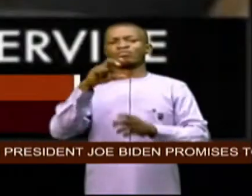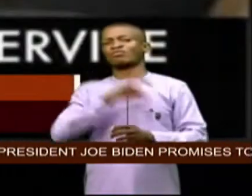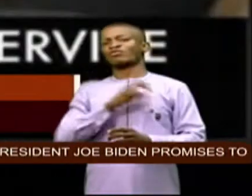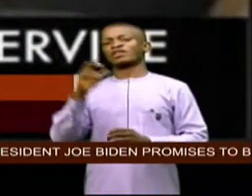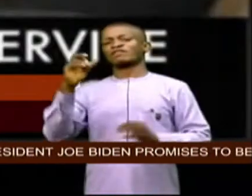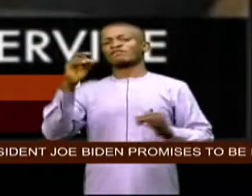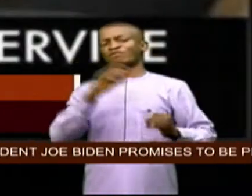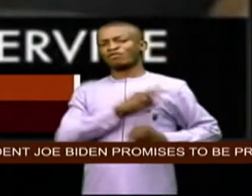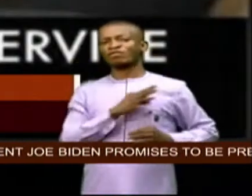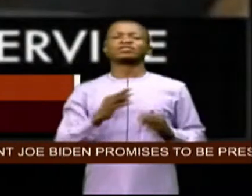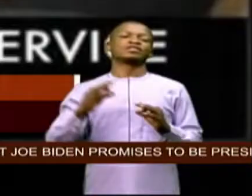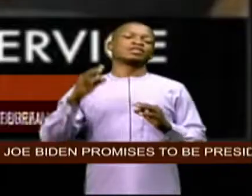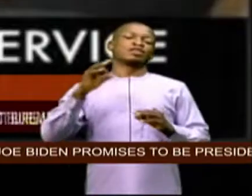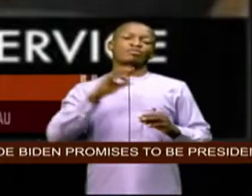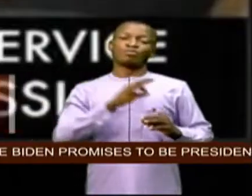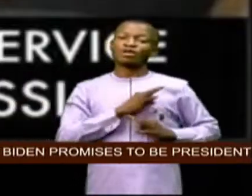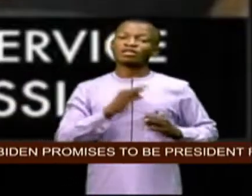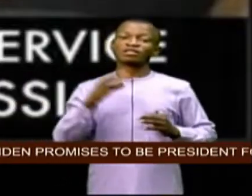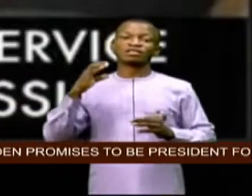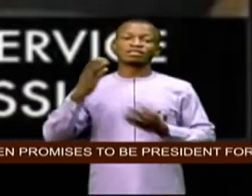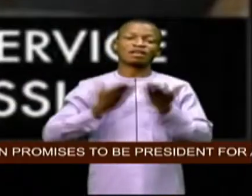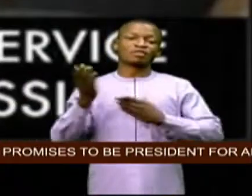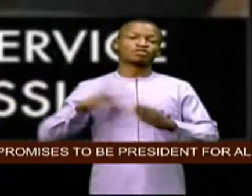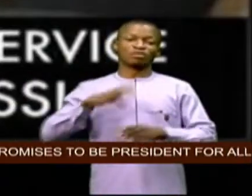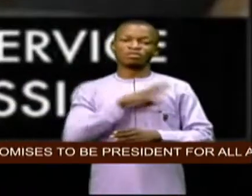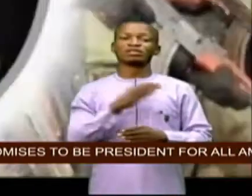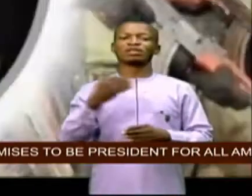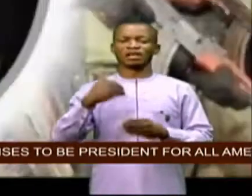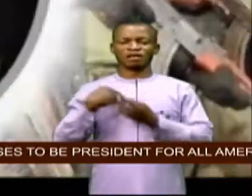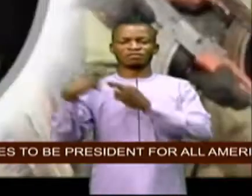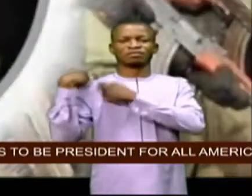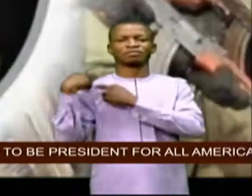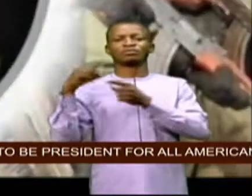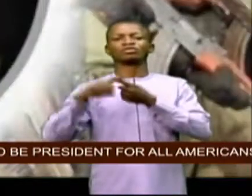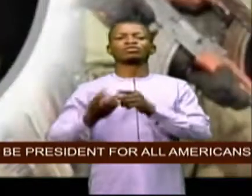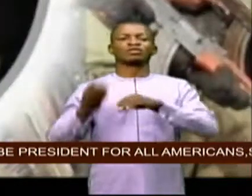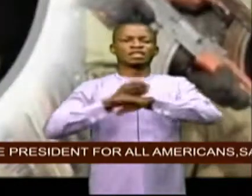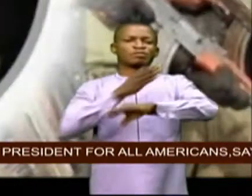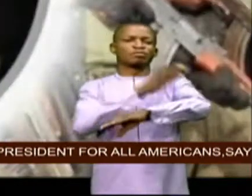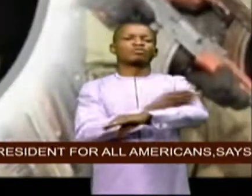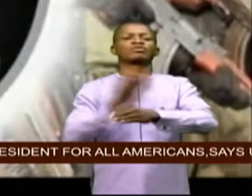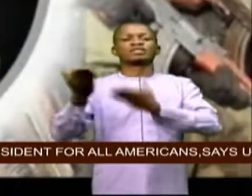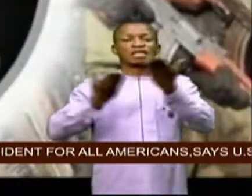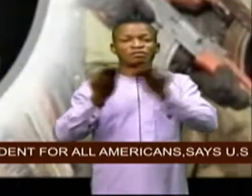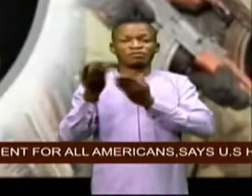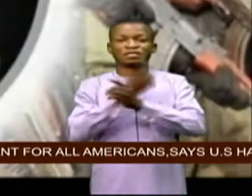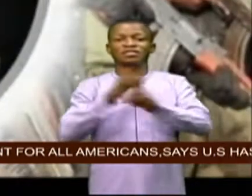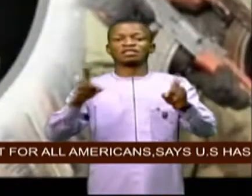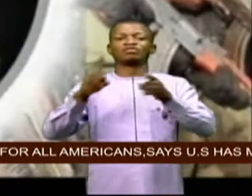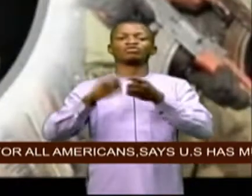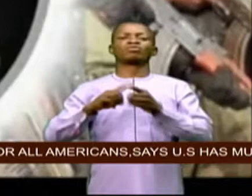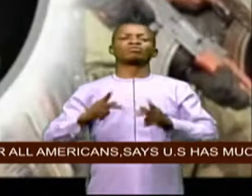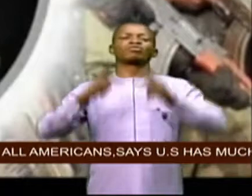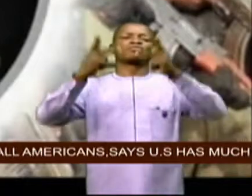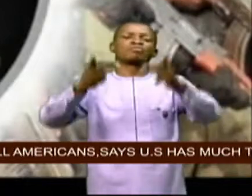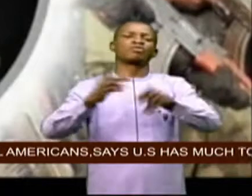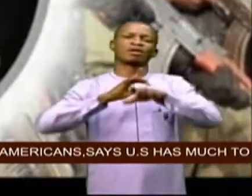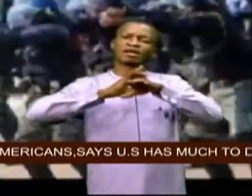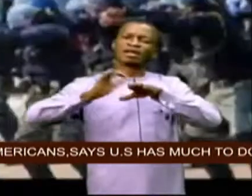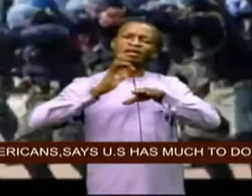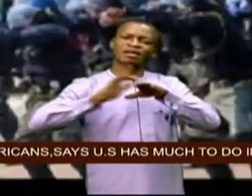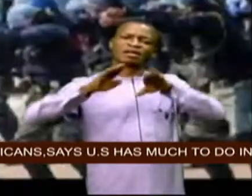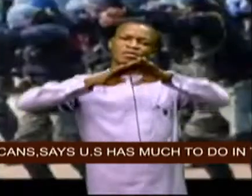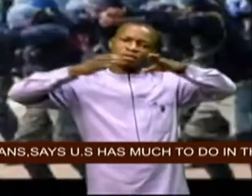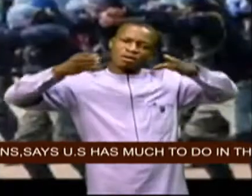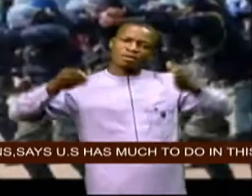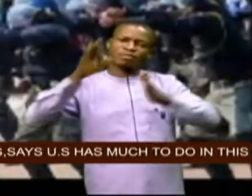service commission has a mission to improve service delivery in the nigeria police force by promoting transparency and accountability